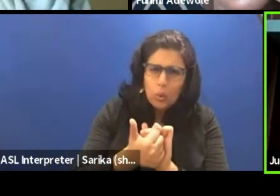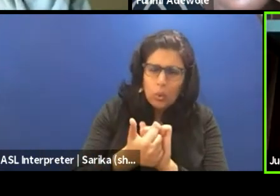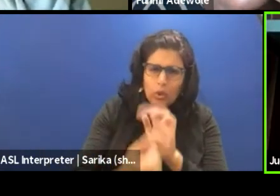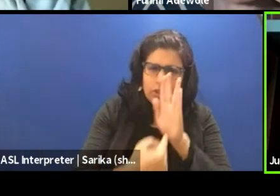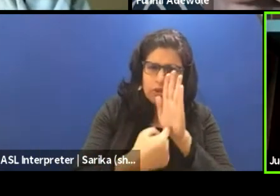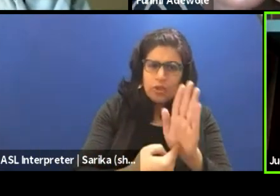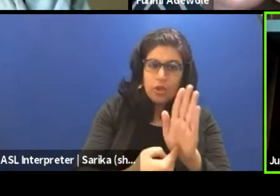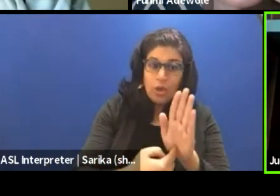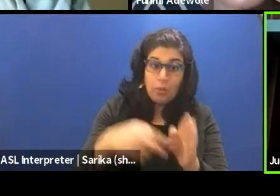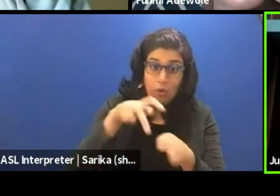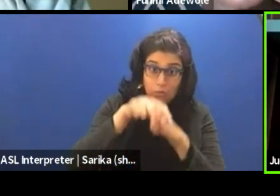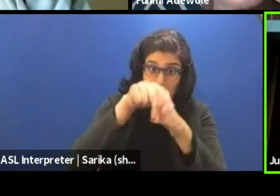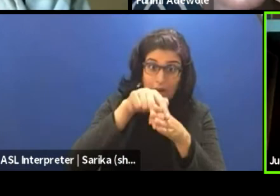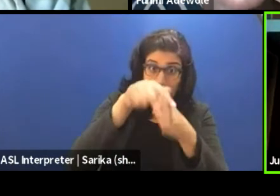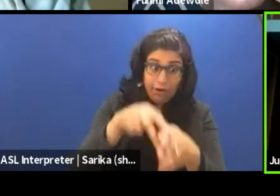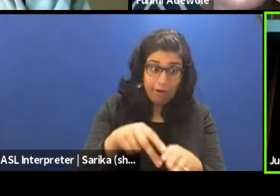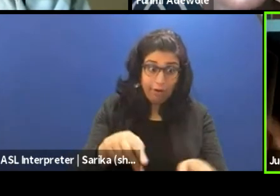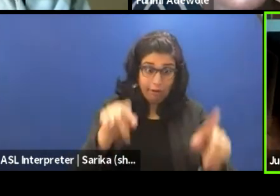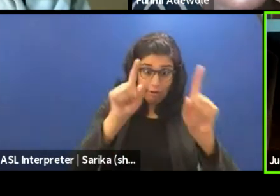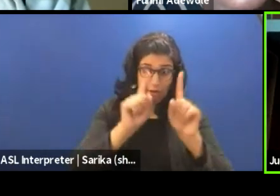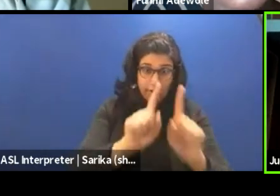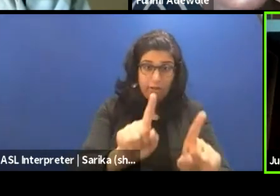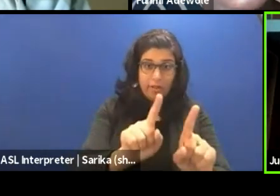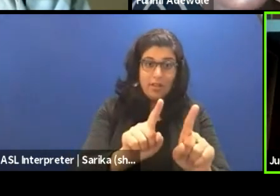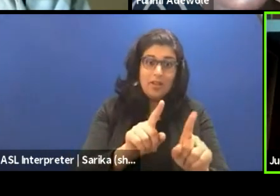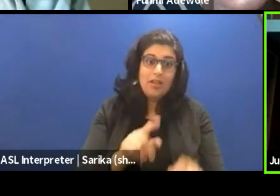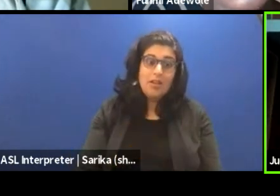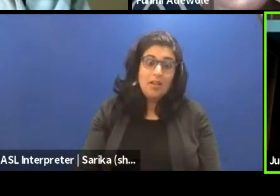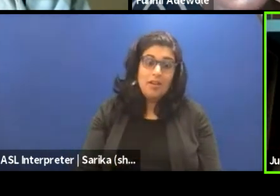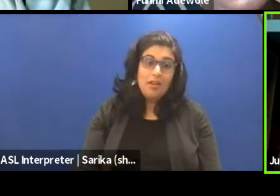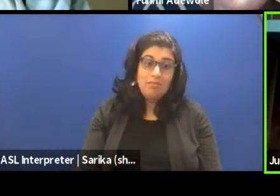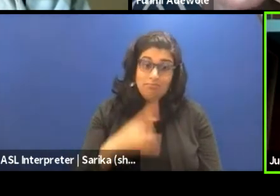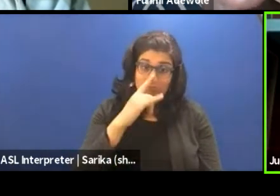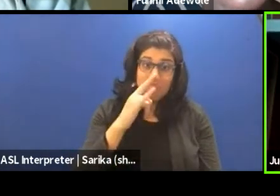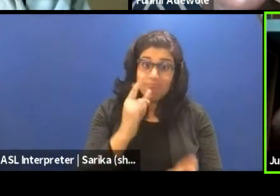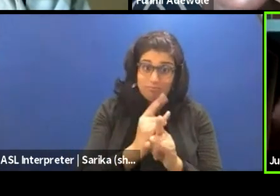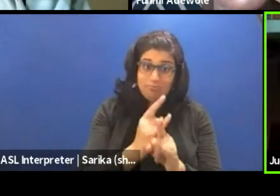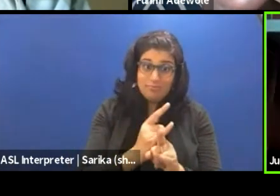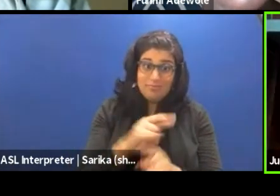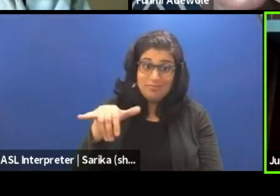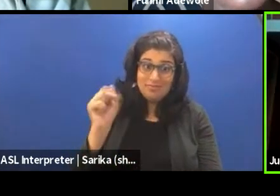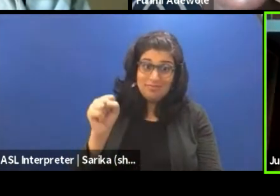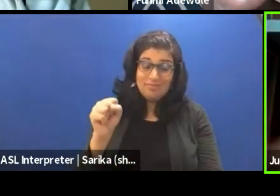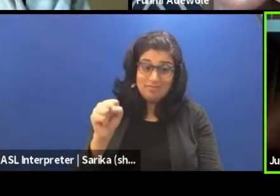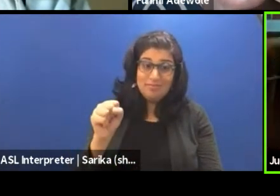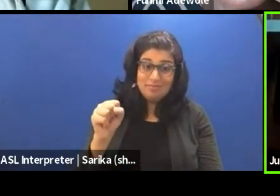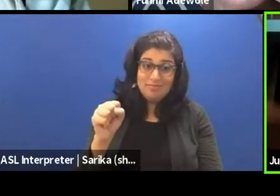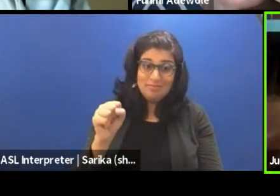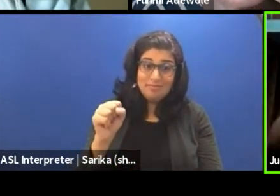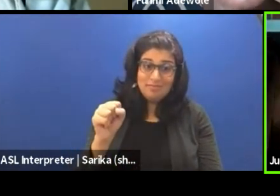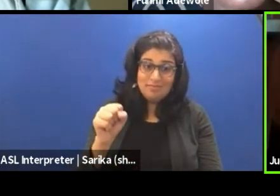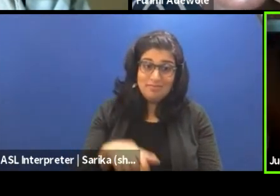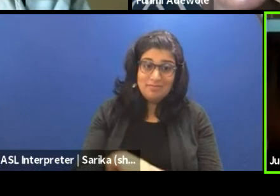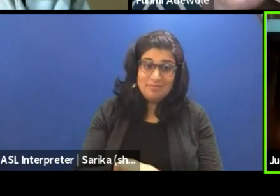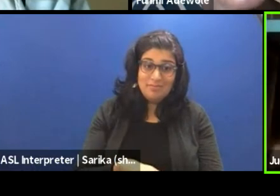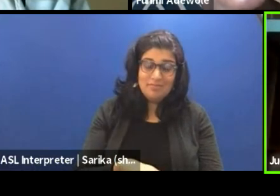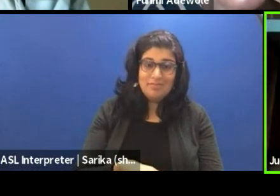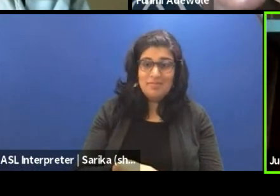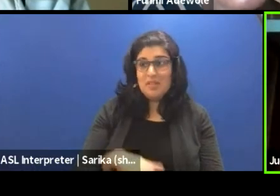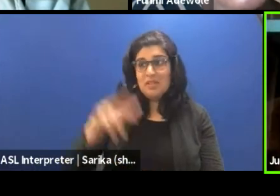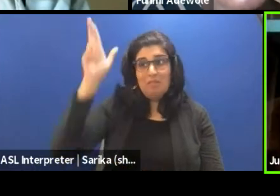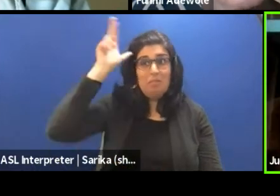rider? Yeah, but the funny thing is that there's actually the riders, they're actually the horses that have garlands on them, beautifully